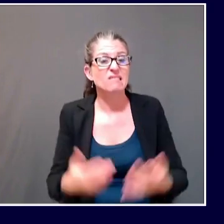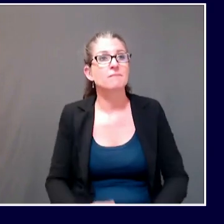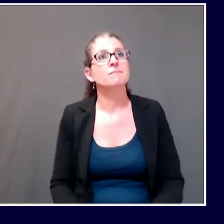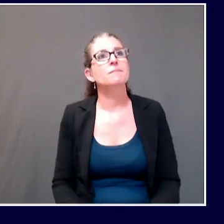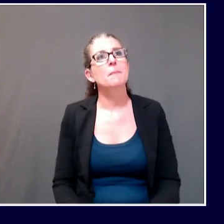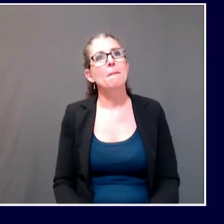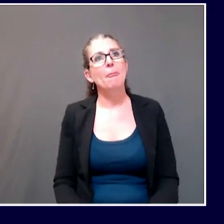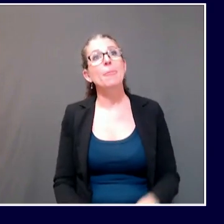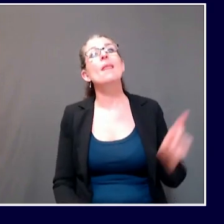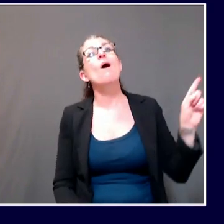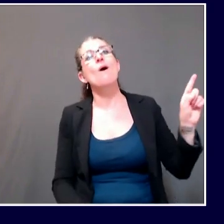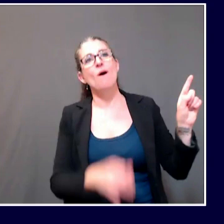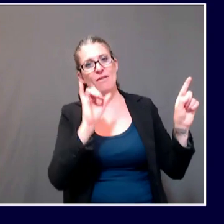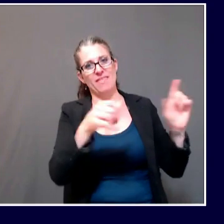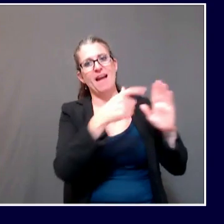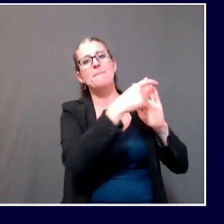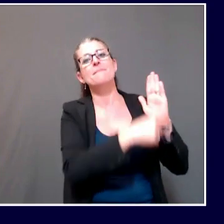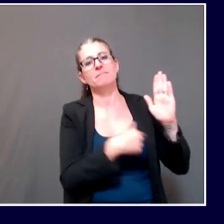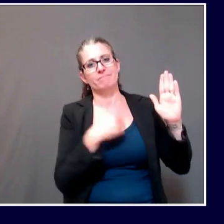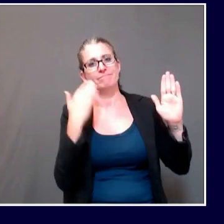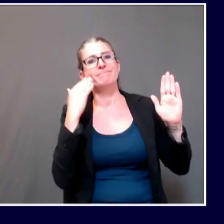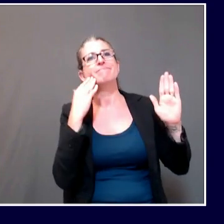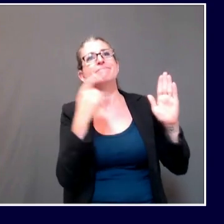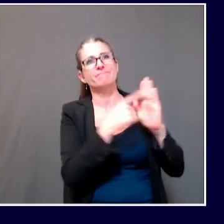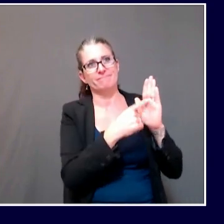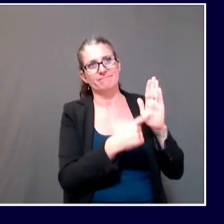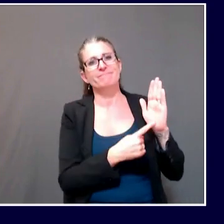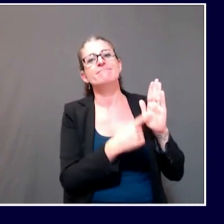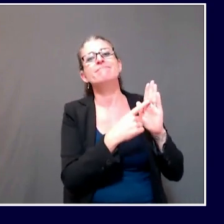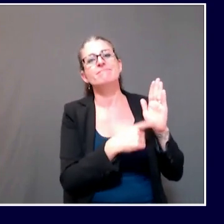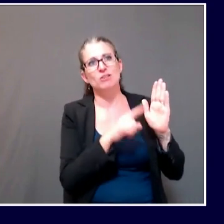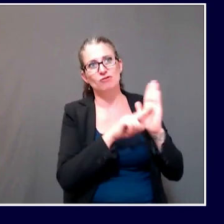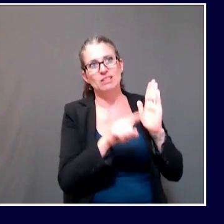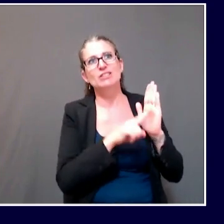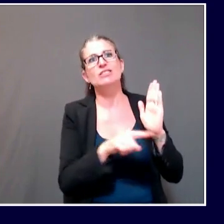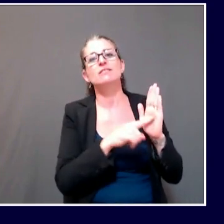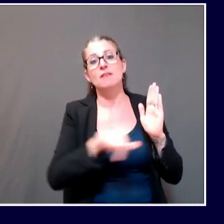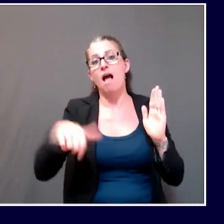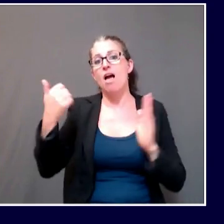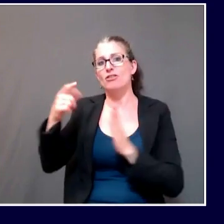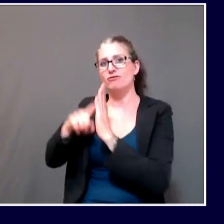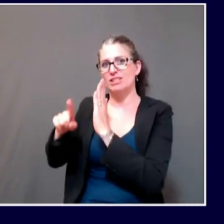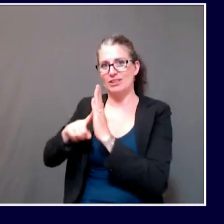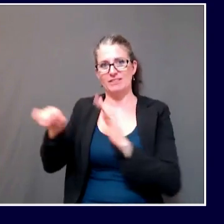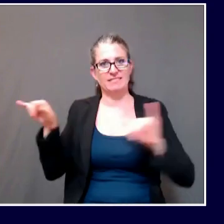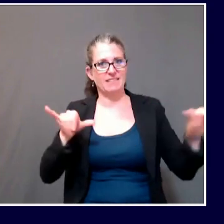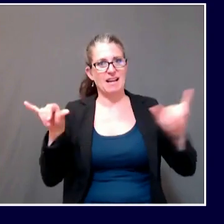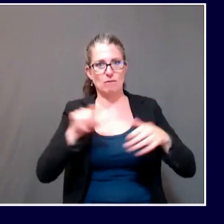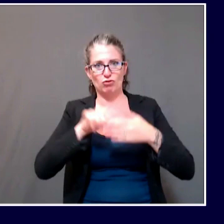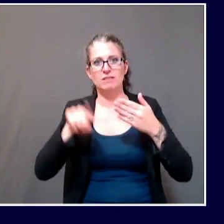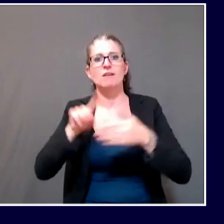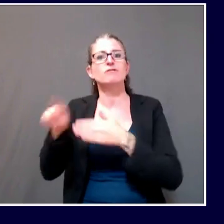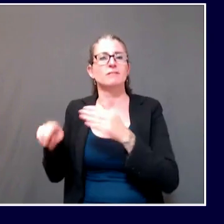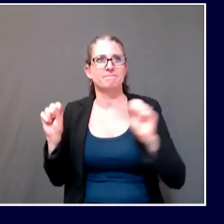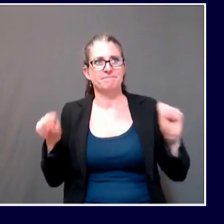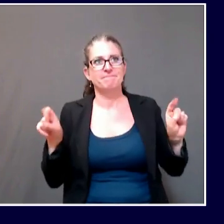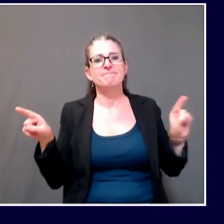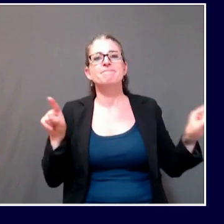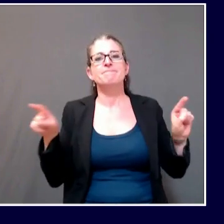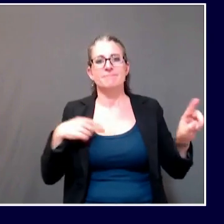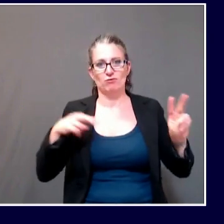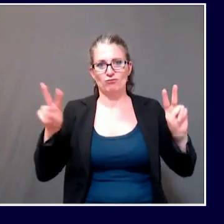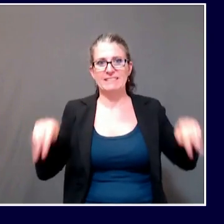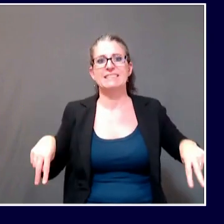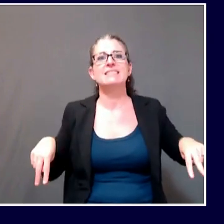separate group of researchers at Northwestern that found similar findings. The fact is when we think about COVID,